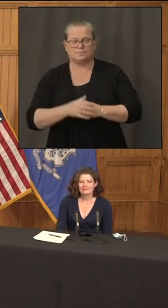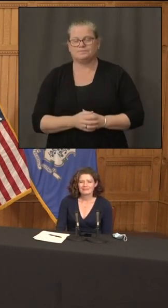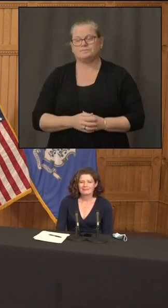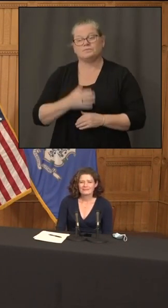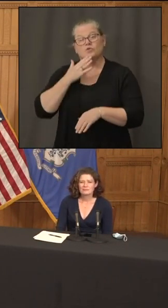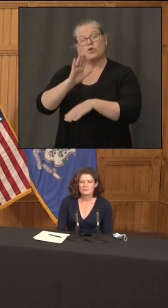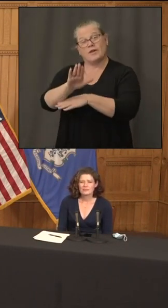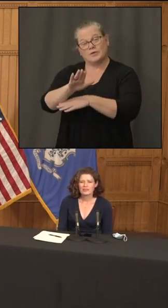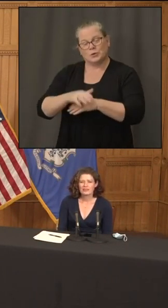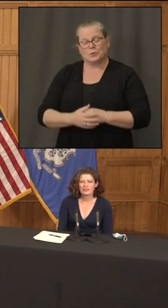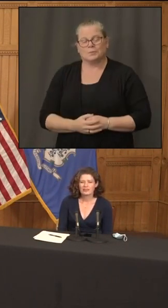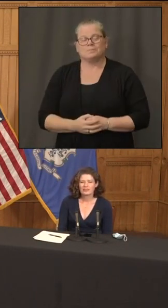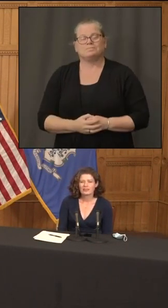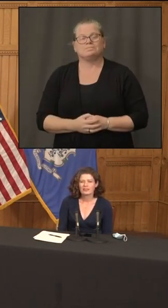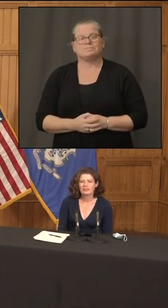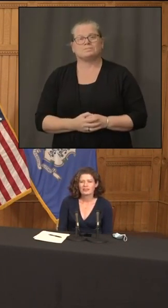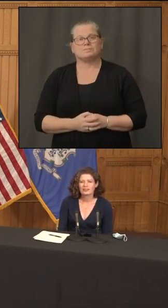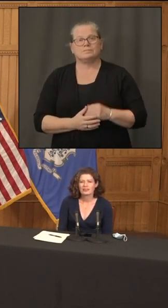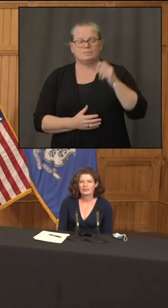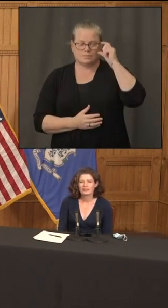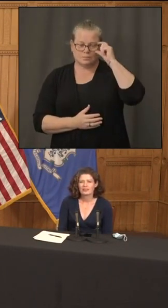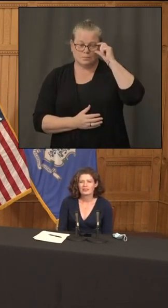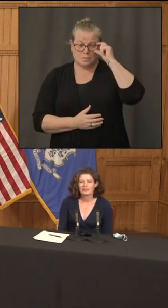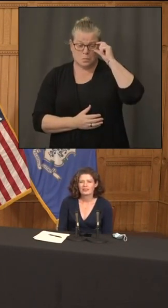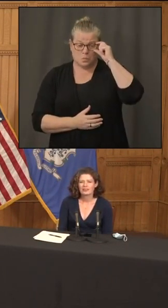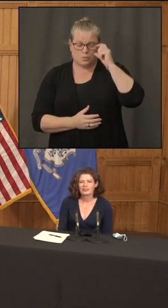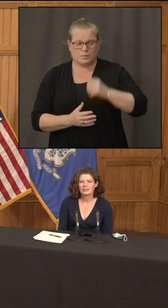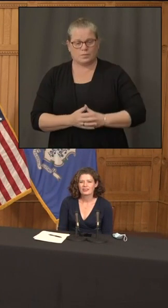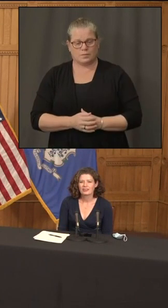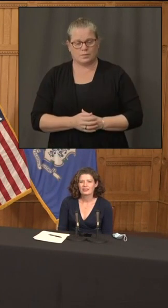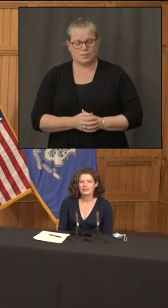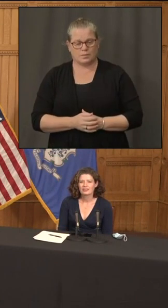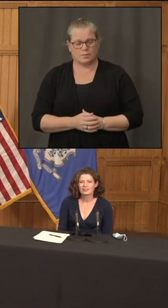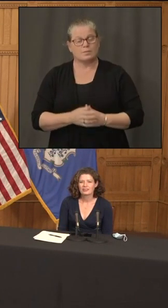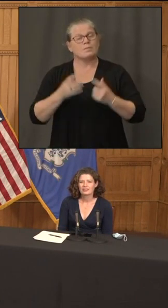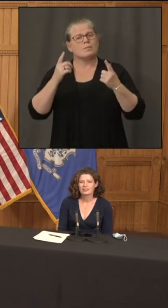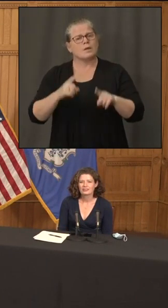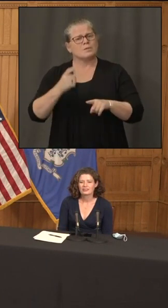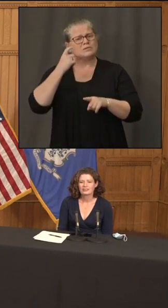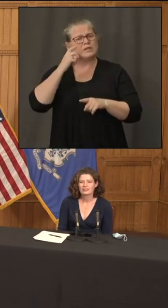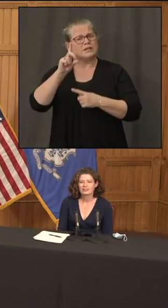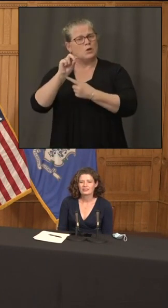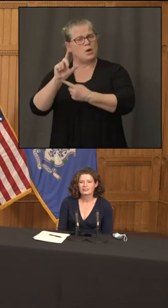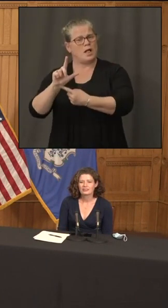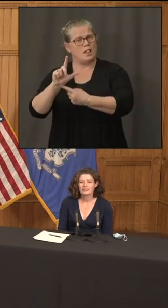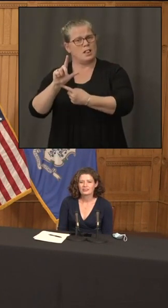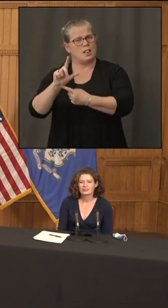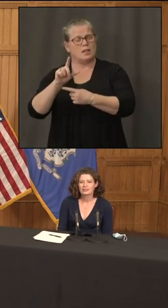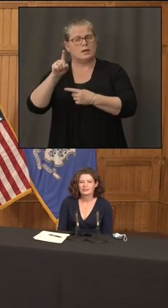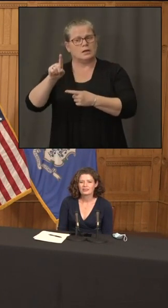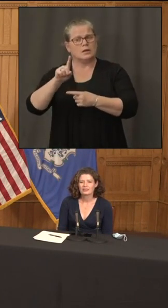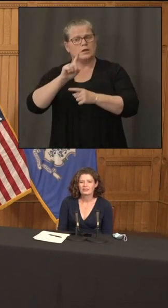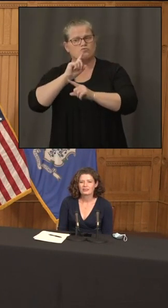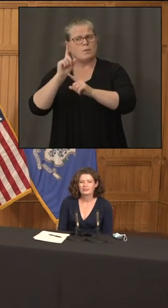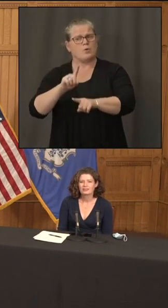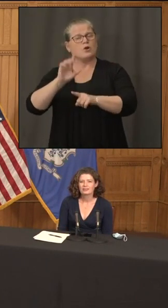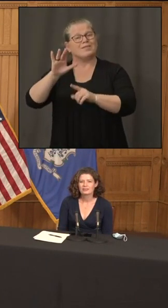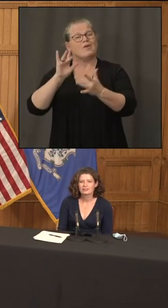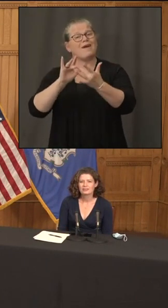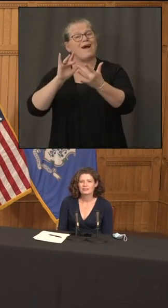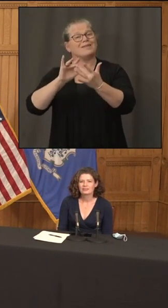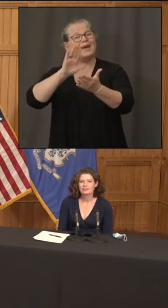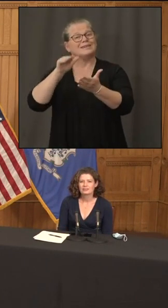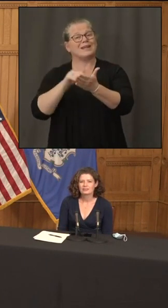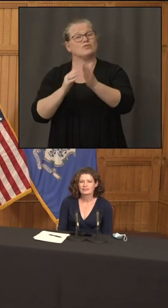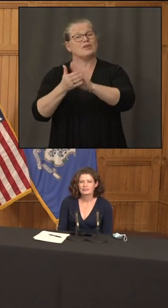recently it was reported by uh dol that its contact center is operating at 50 percent in what other